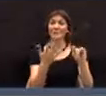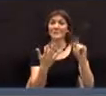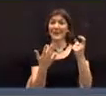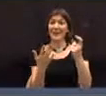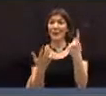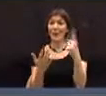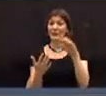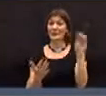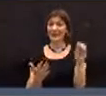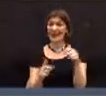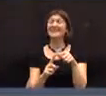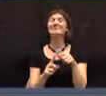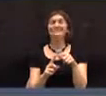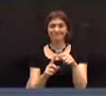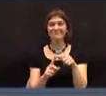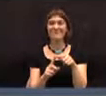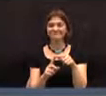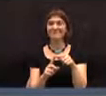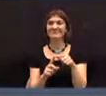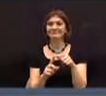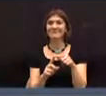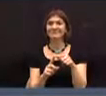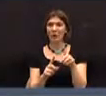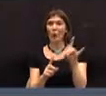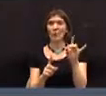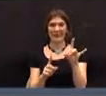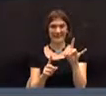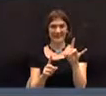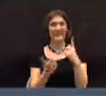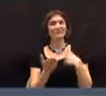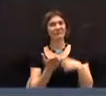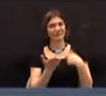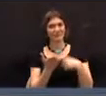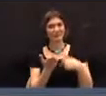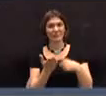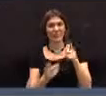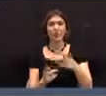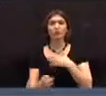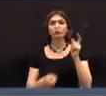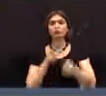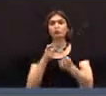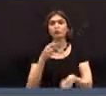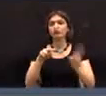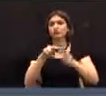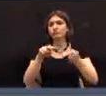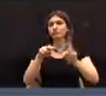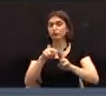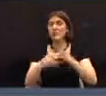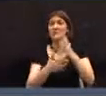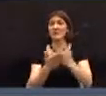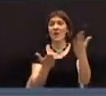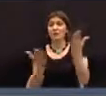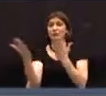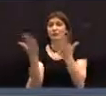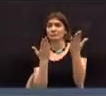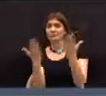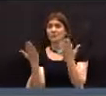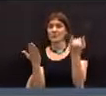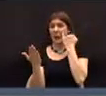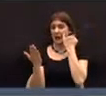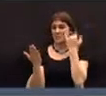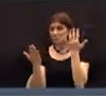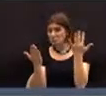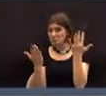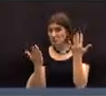voluntary tax and, and, um, philanthropic, um, contributions. We've had some suggestions and proposals on some volunteers.